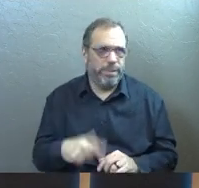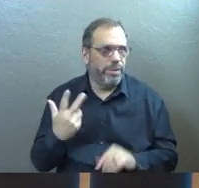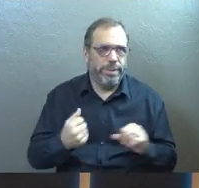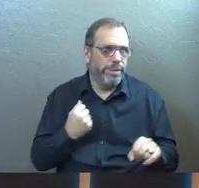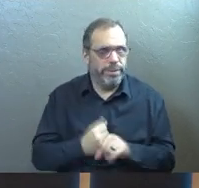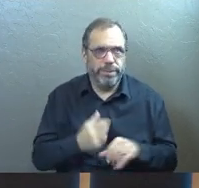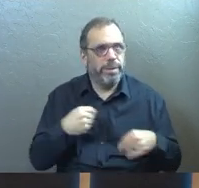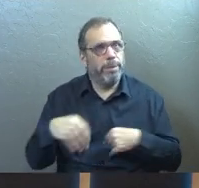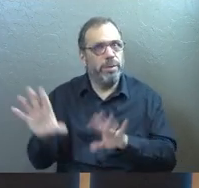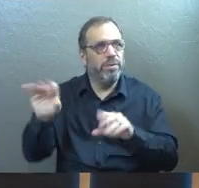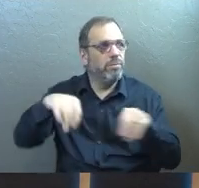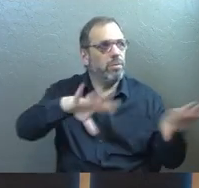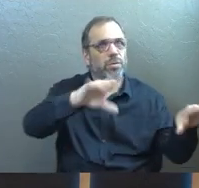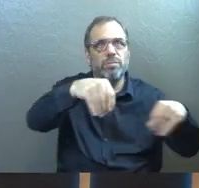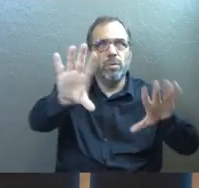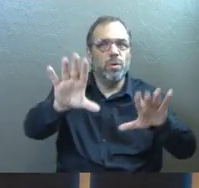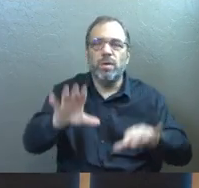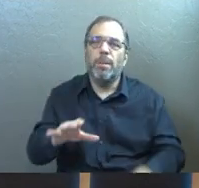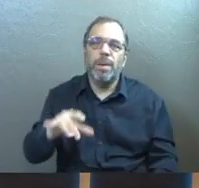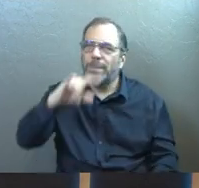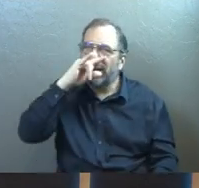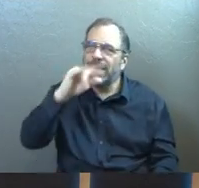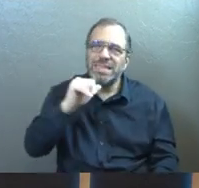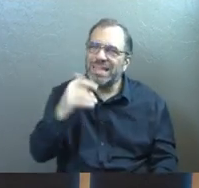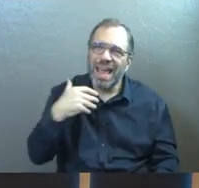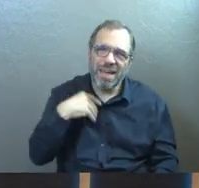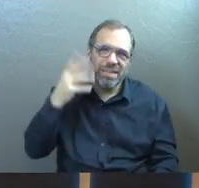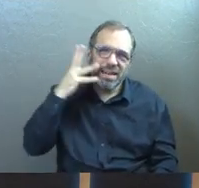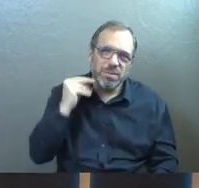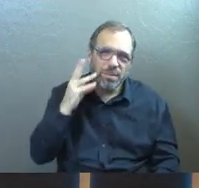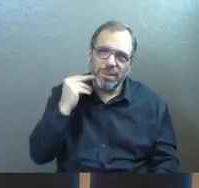three years. But they didn't have the skills for that yet.